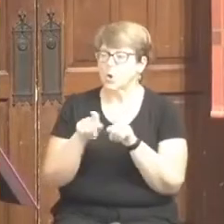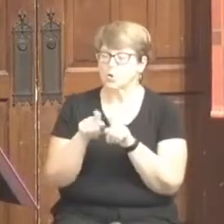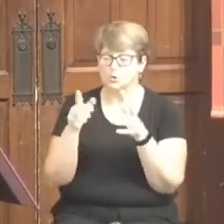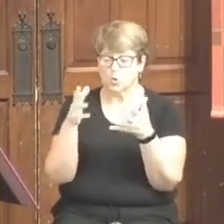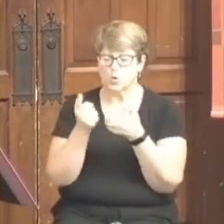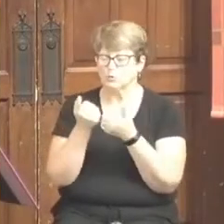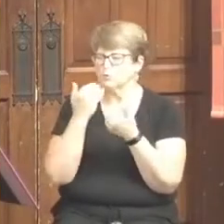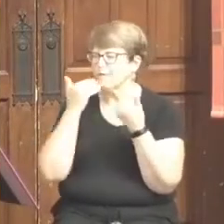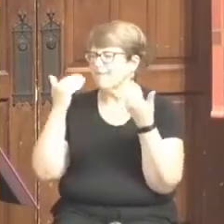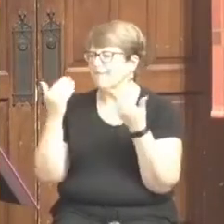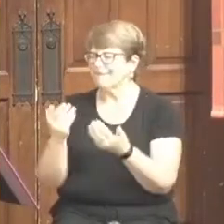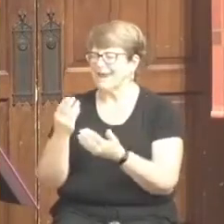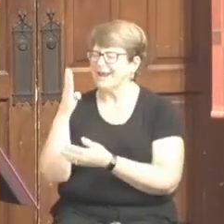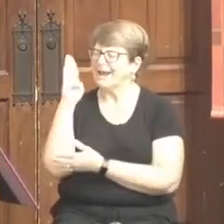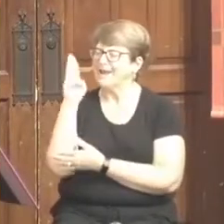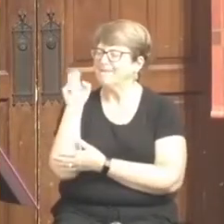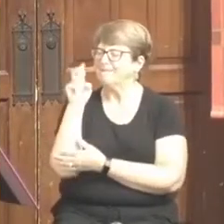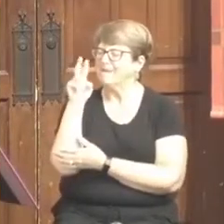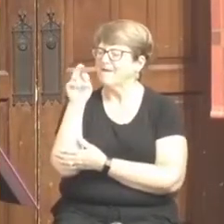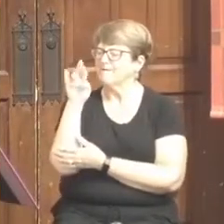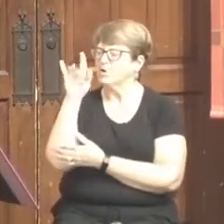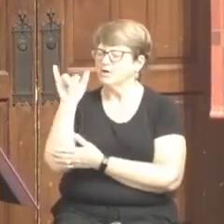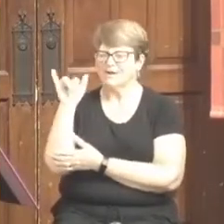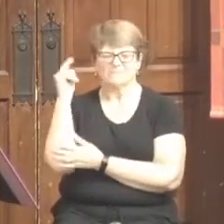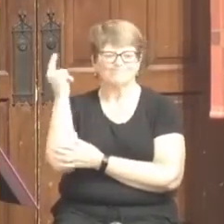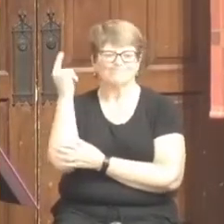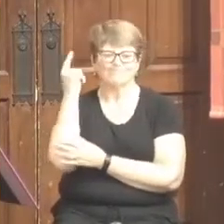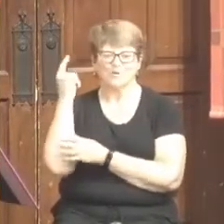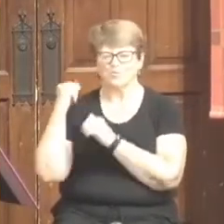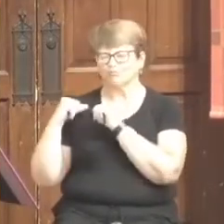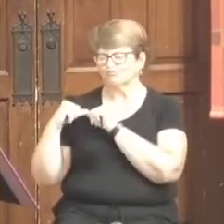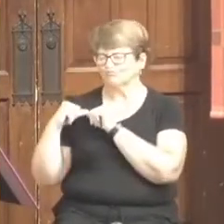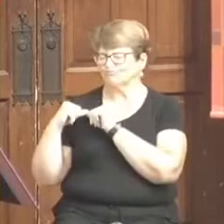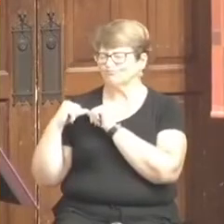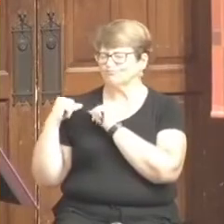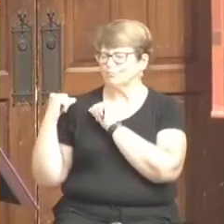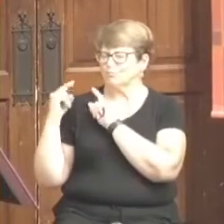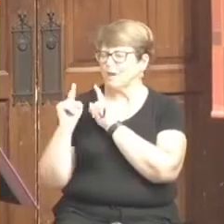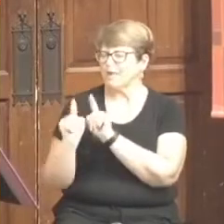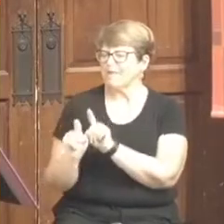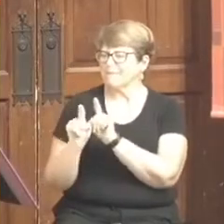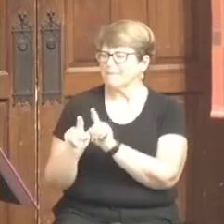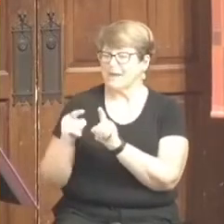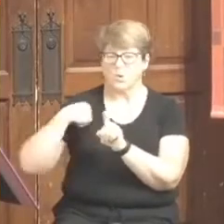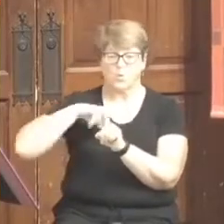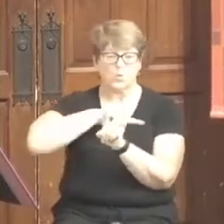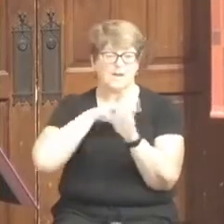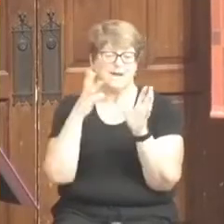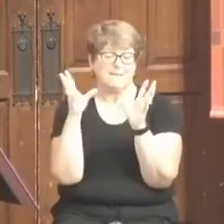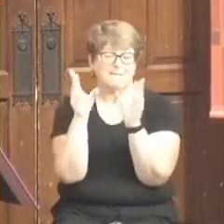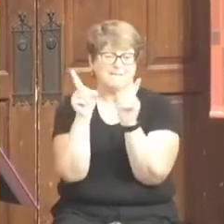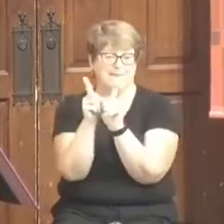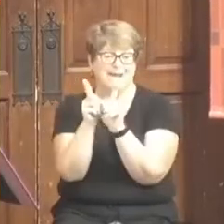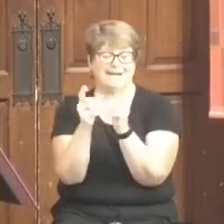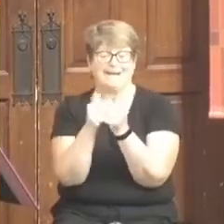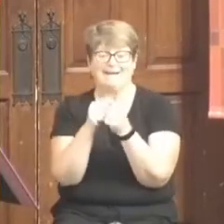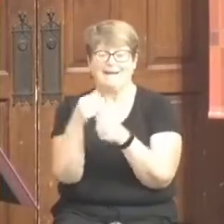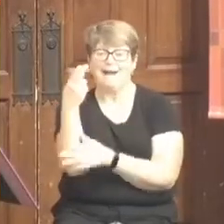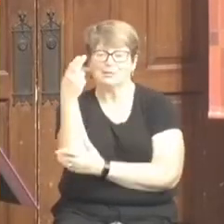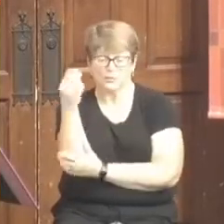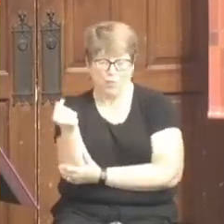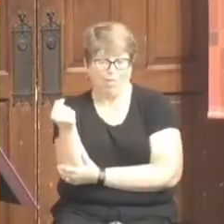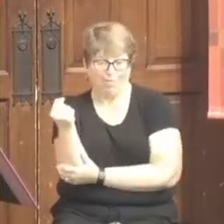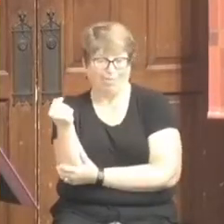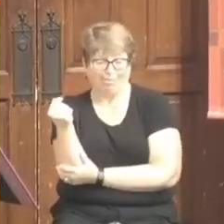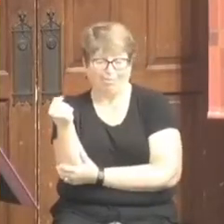you to Beverly, who has faithfully been with me. Beverly and I met in high school. And so